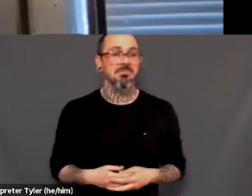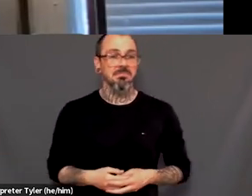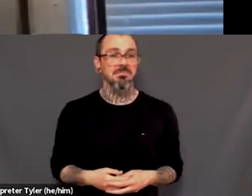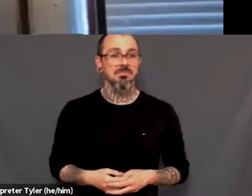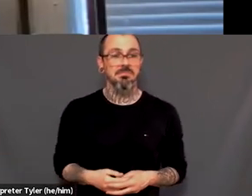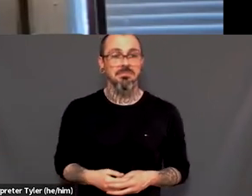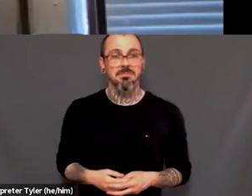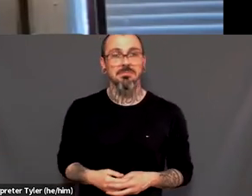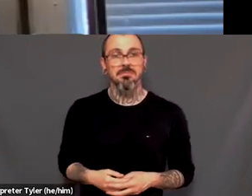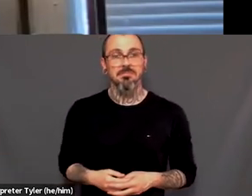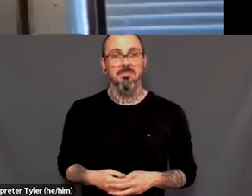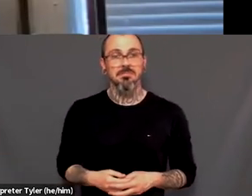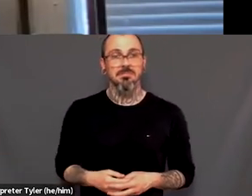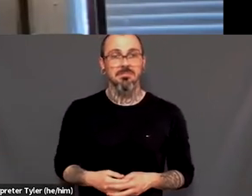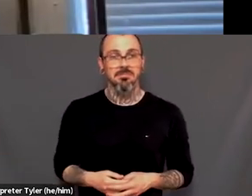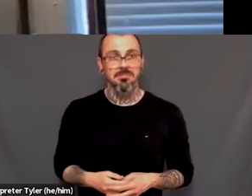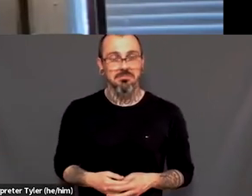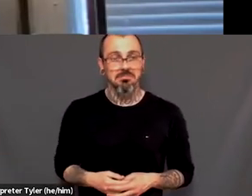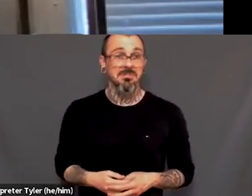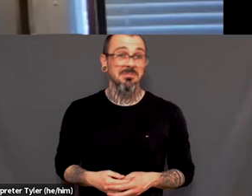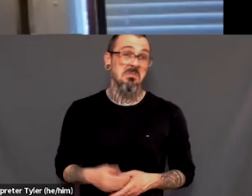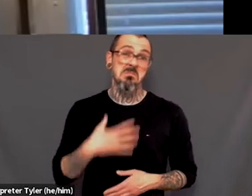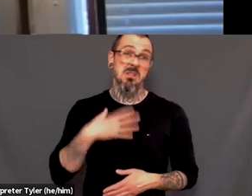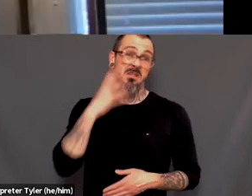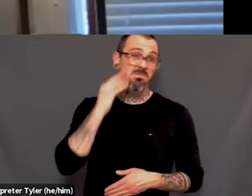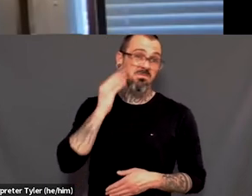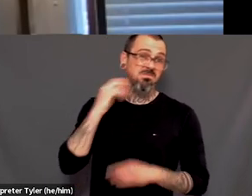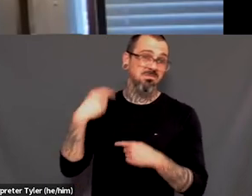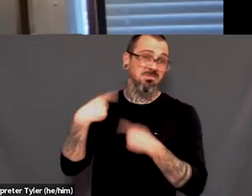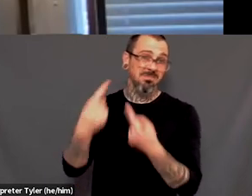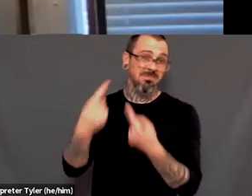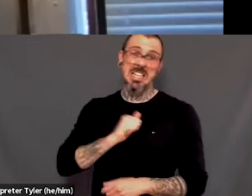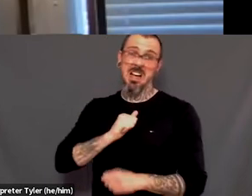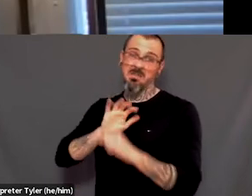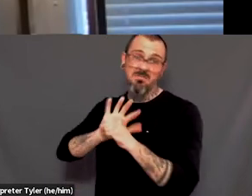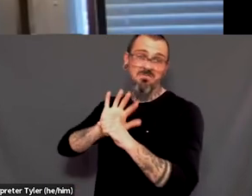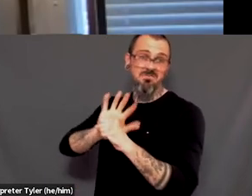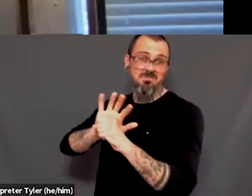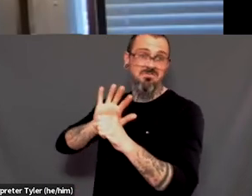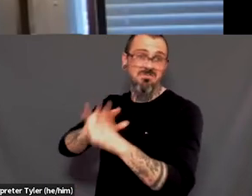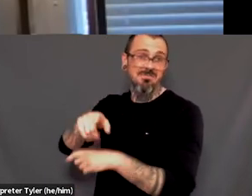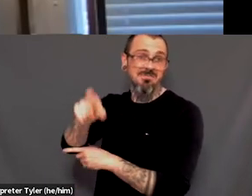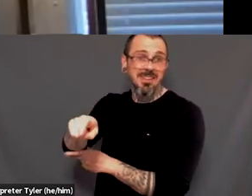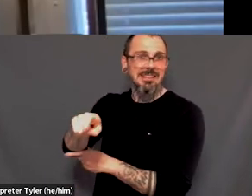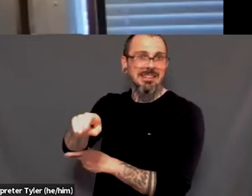uh,-advocating a lot and, uh, finding self-education and, uh,